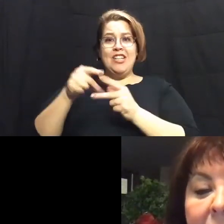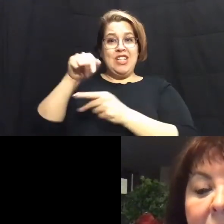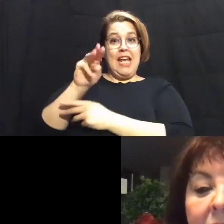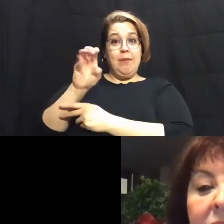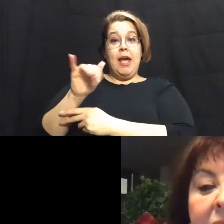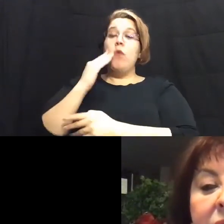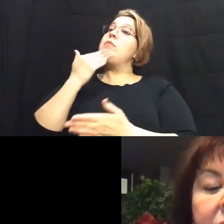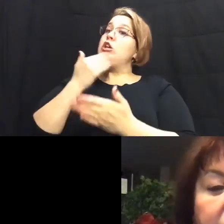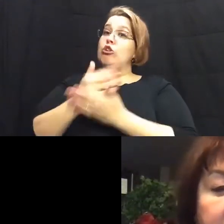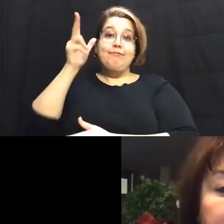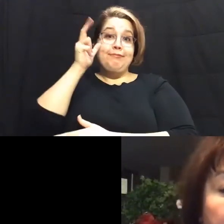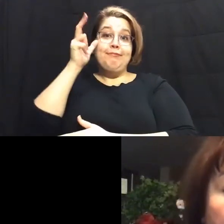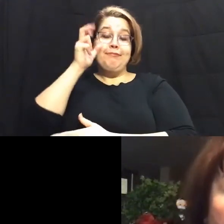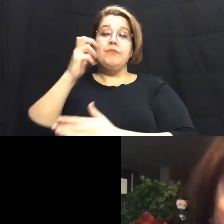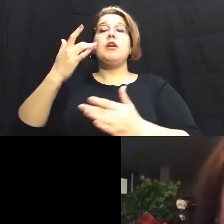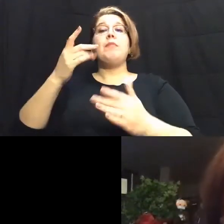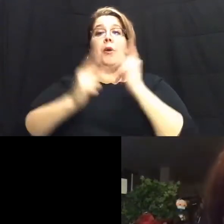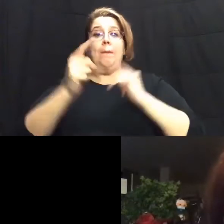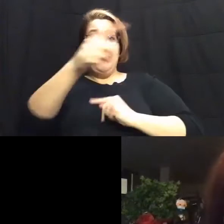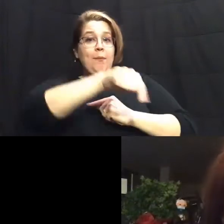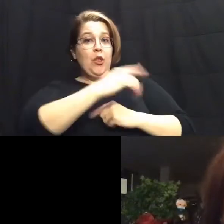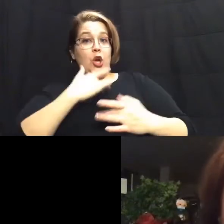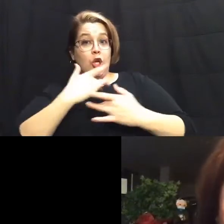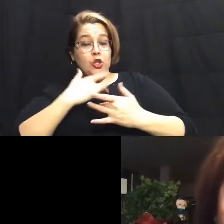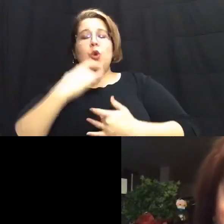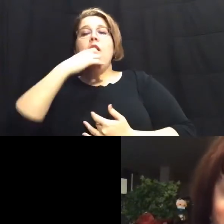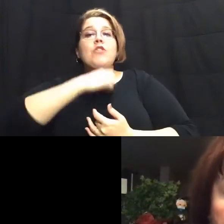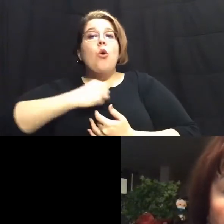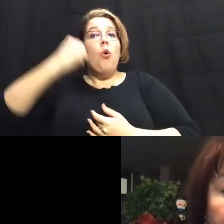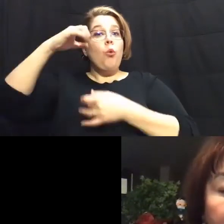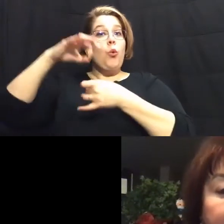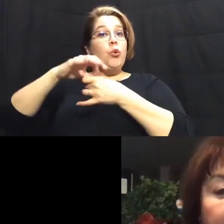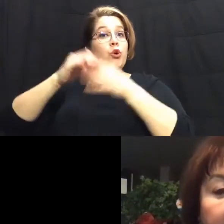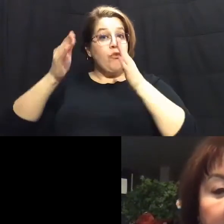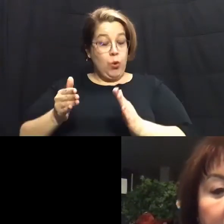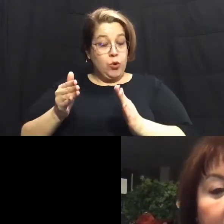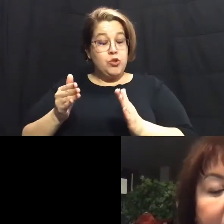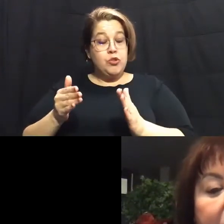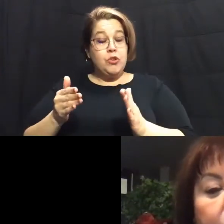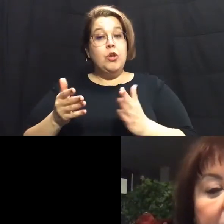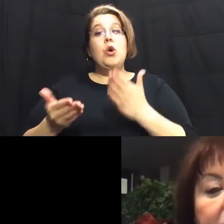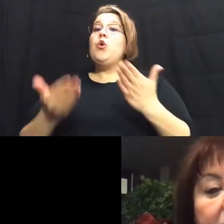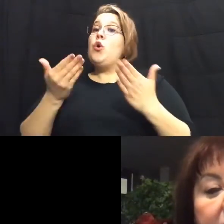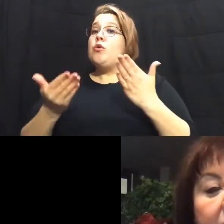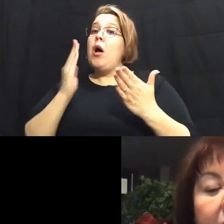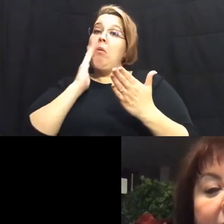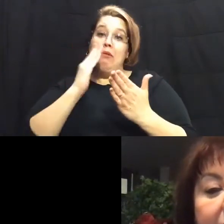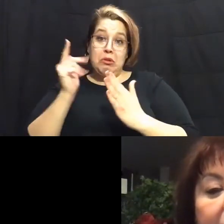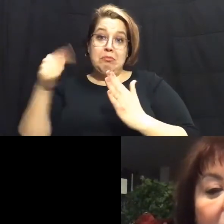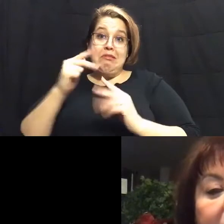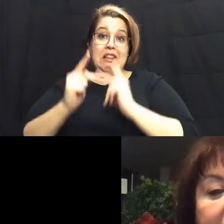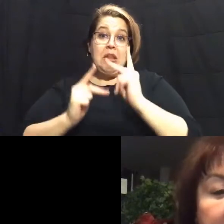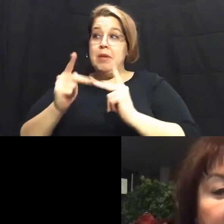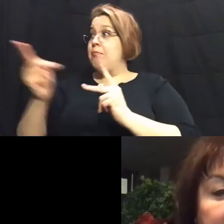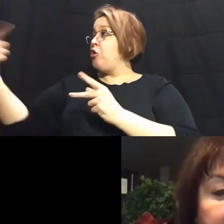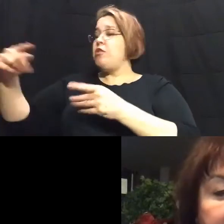listen to the concerns of the older voters, so they'll likely be the ones electing